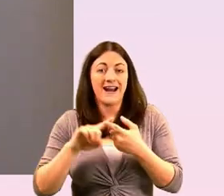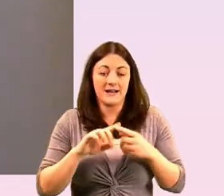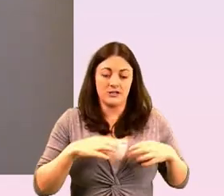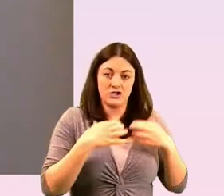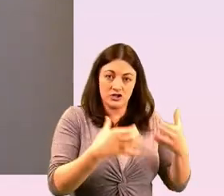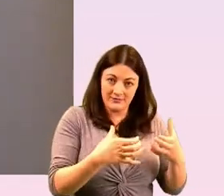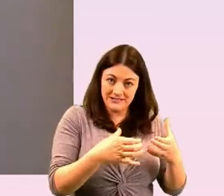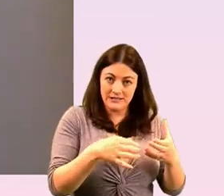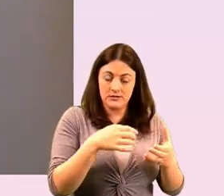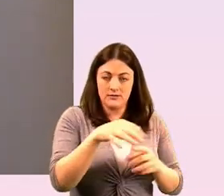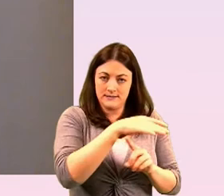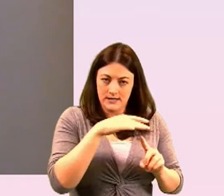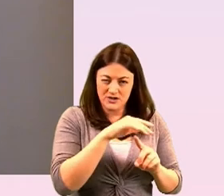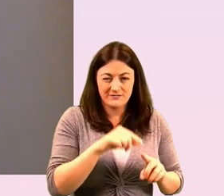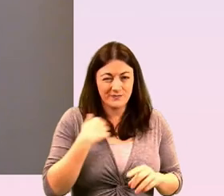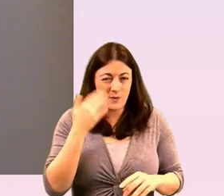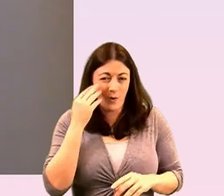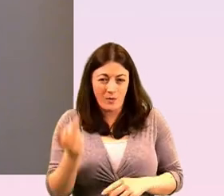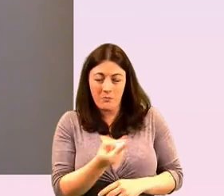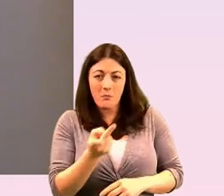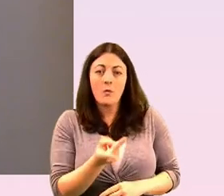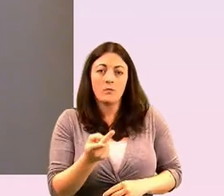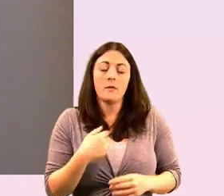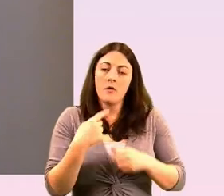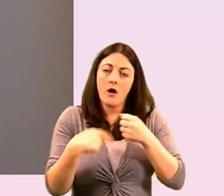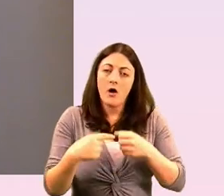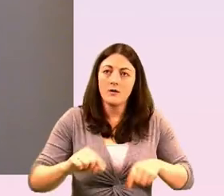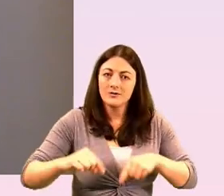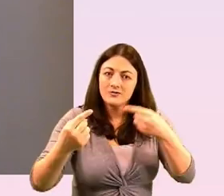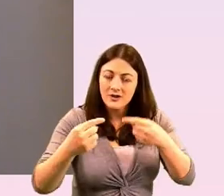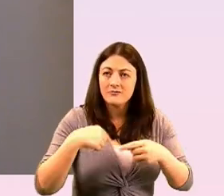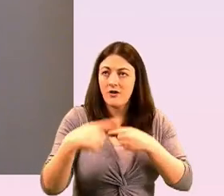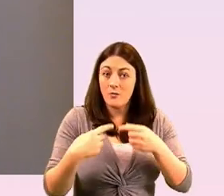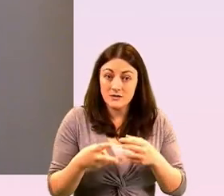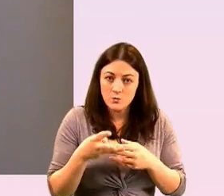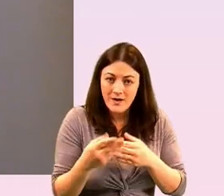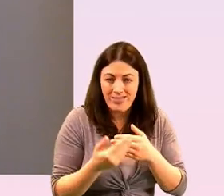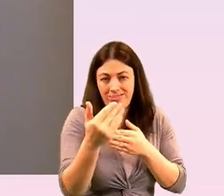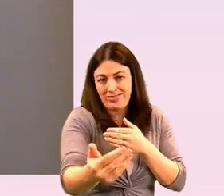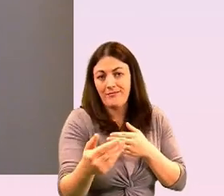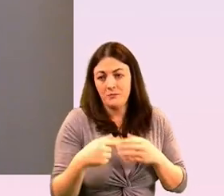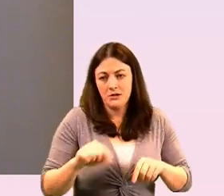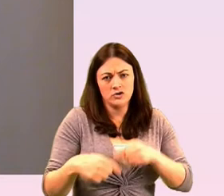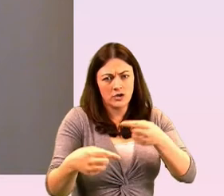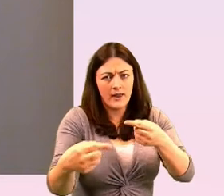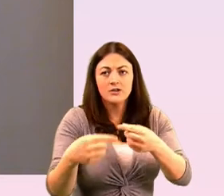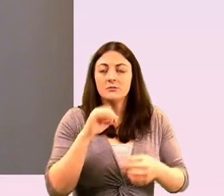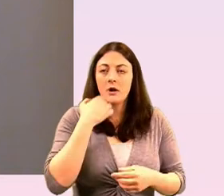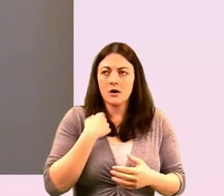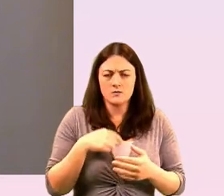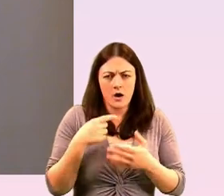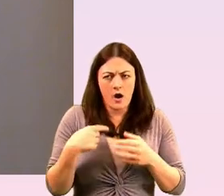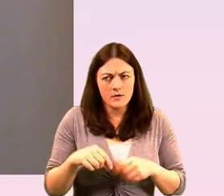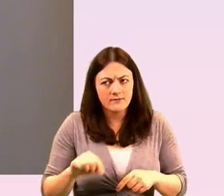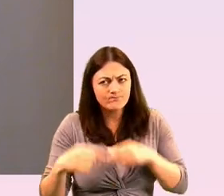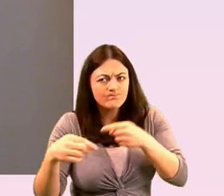in general has always been challenged and kind of always will in that we are we're a gutsy lot and we